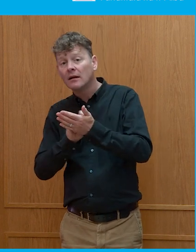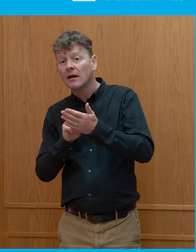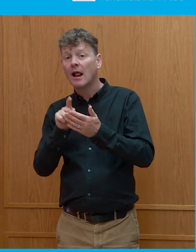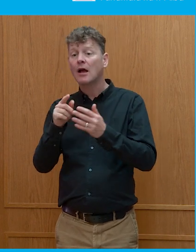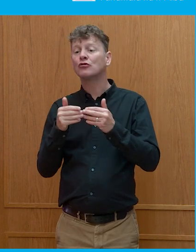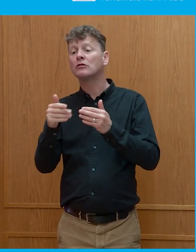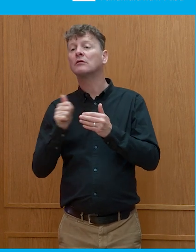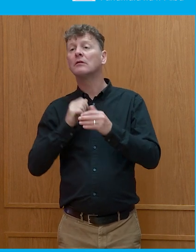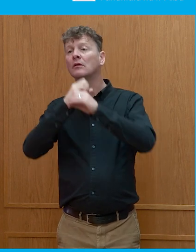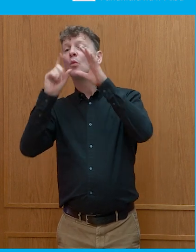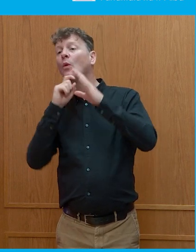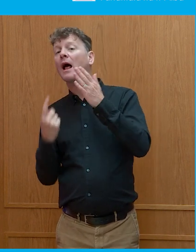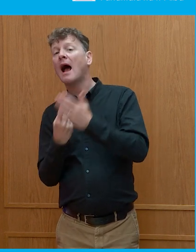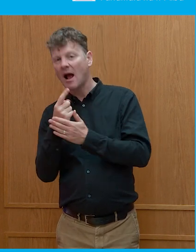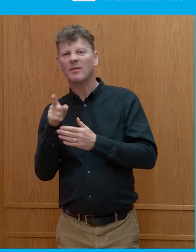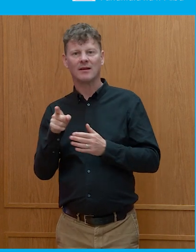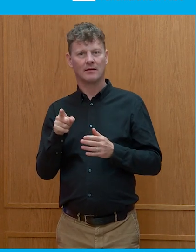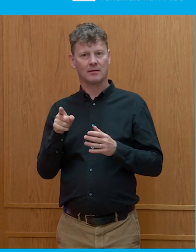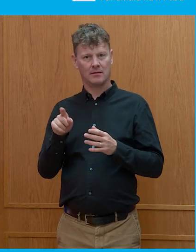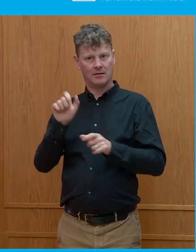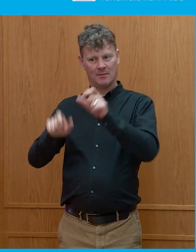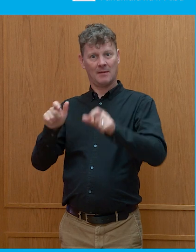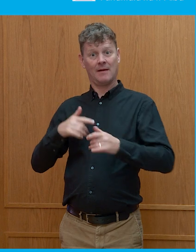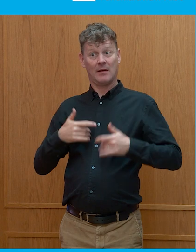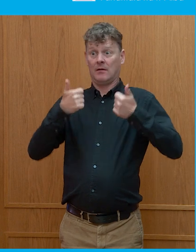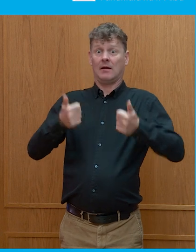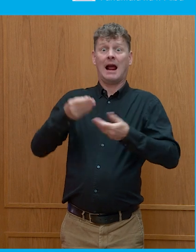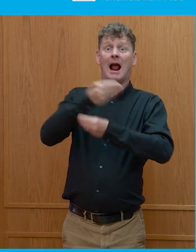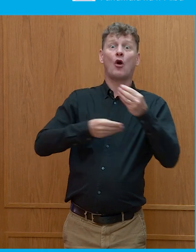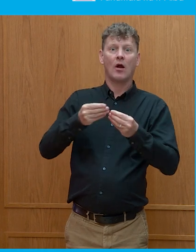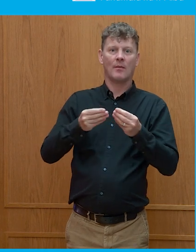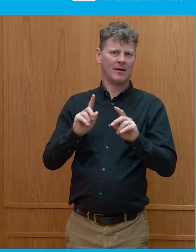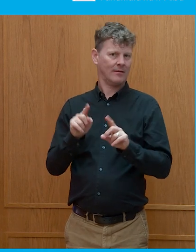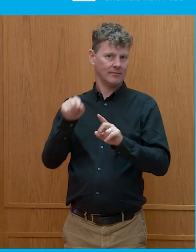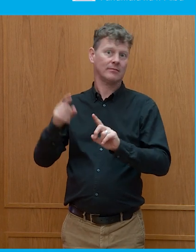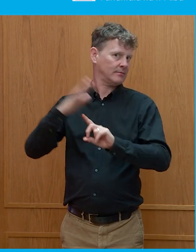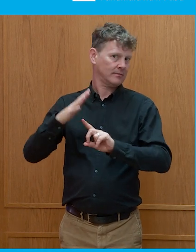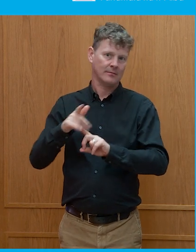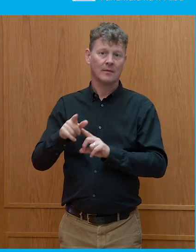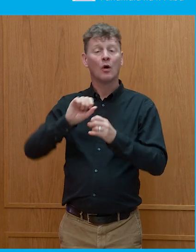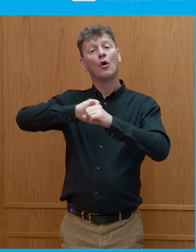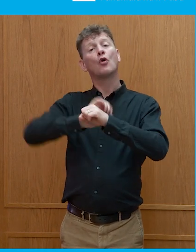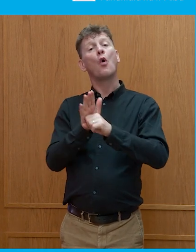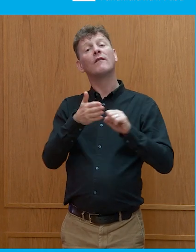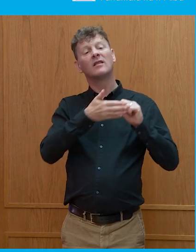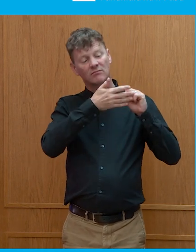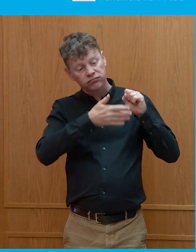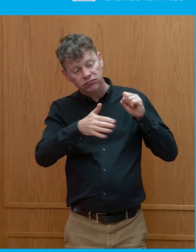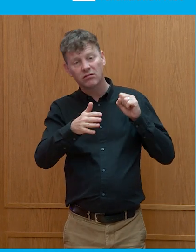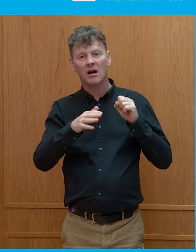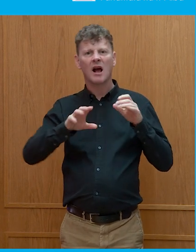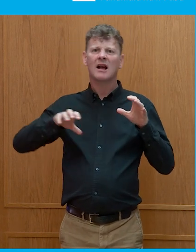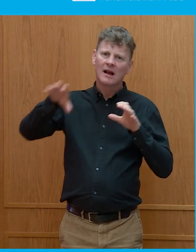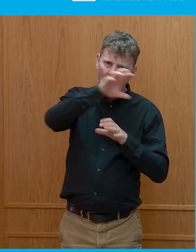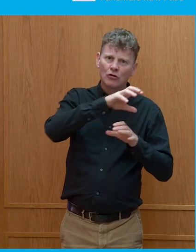to how people feel about the economy. And in the aftermath of COVID, where countries really stepped up in a lot of admirable ways and